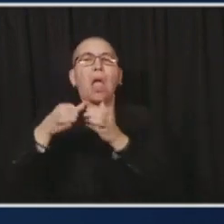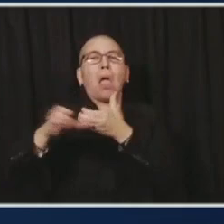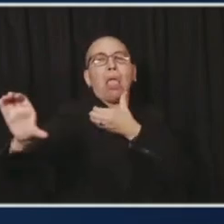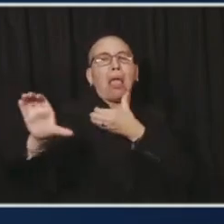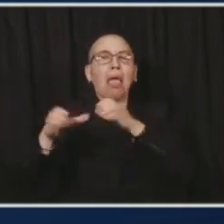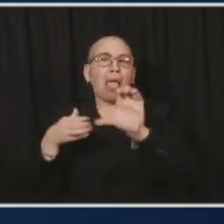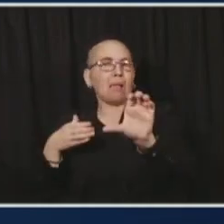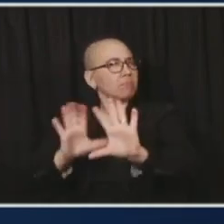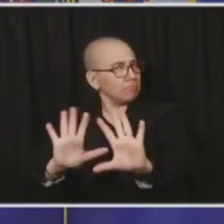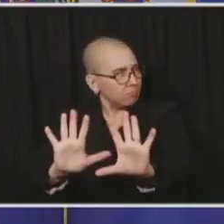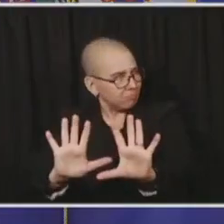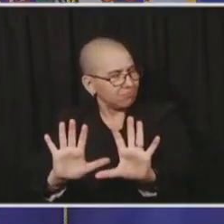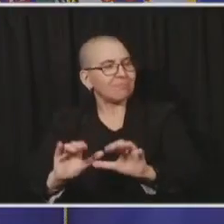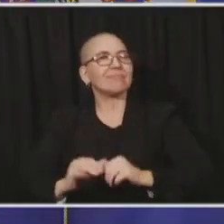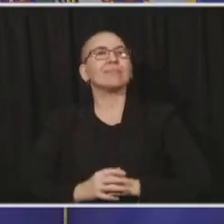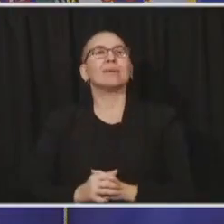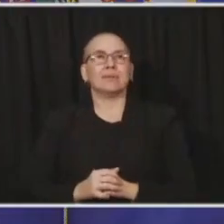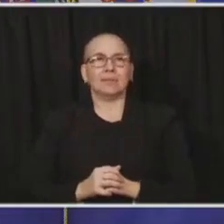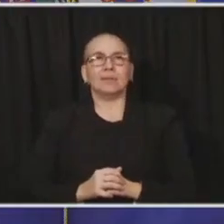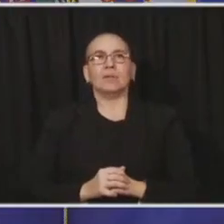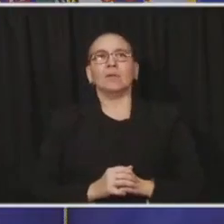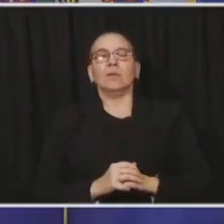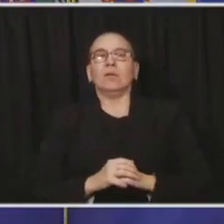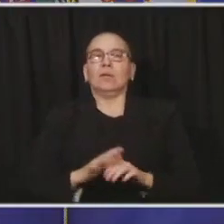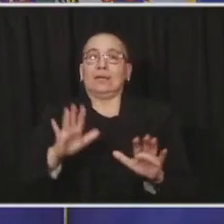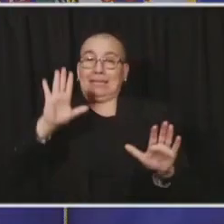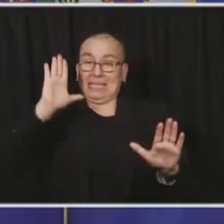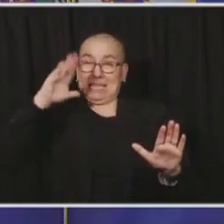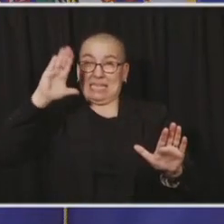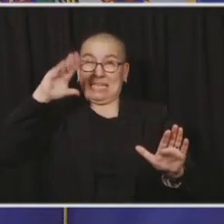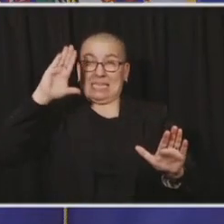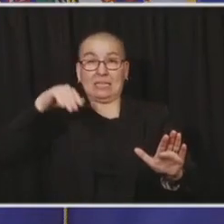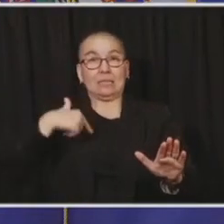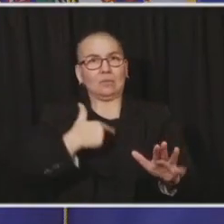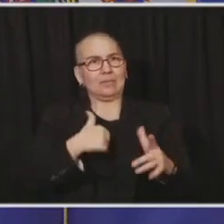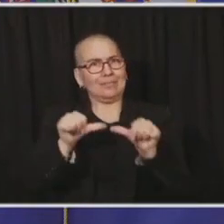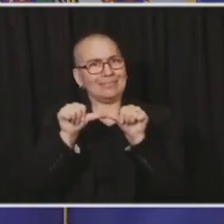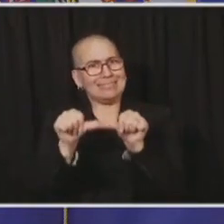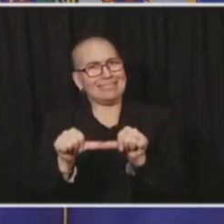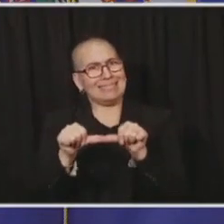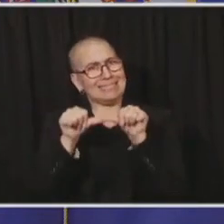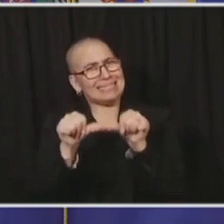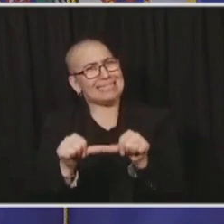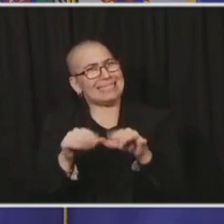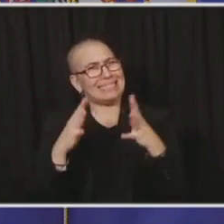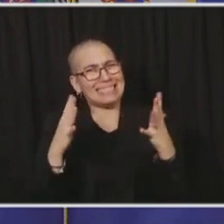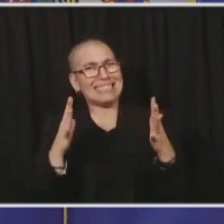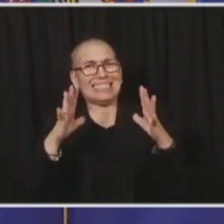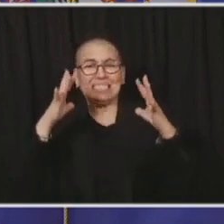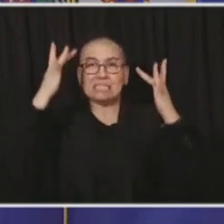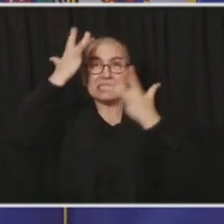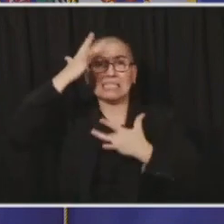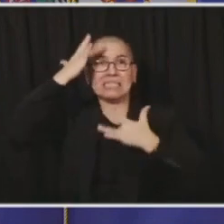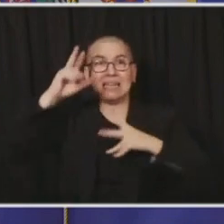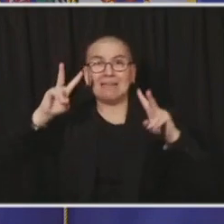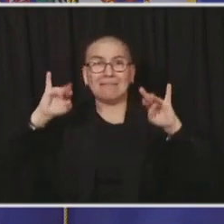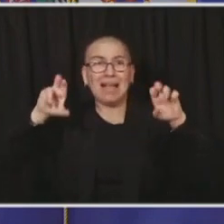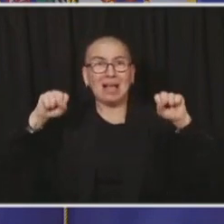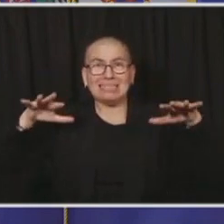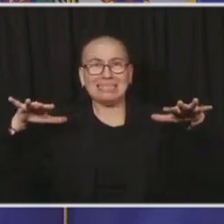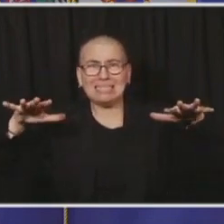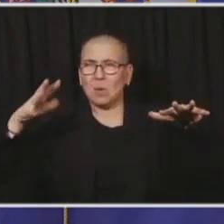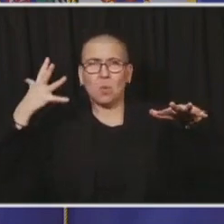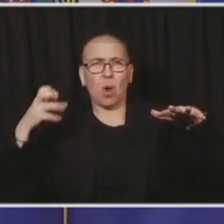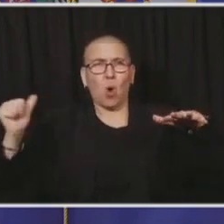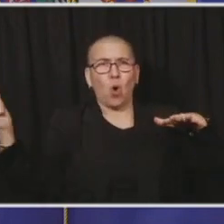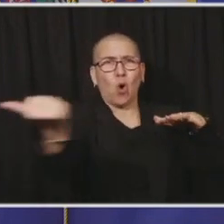it's not lost on me. We're fighting a healthcare pandemic. Why would we not want people to be as healthy as they could? Those that are going to gyms. I